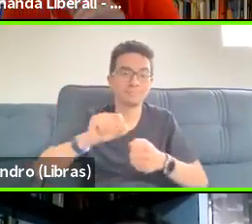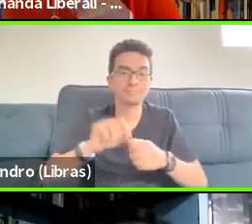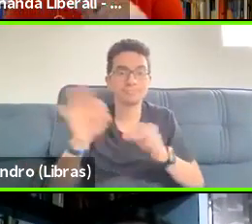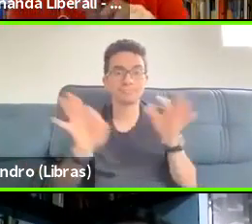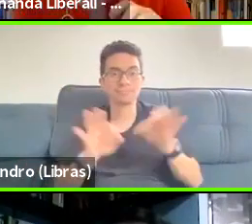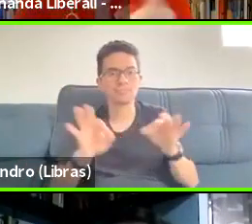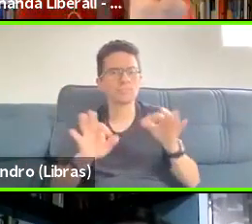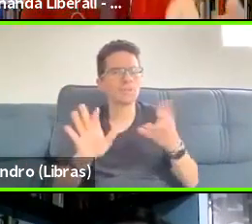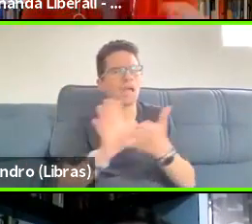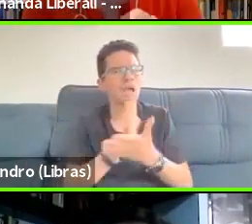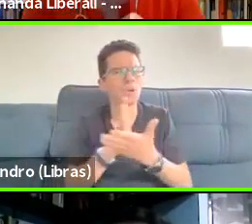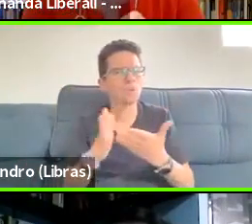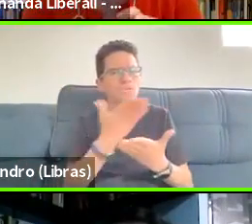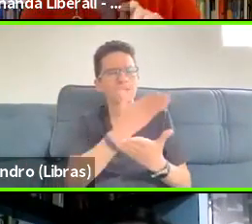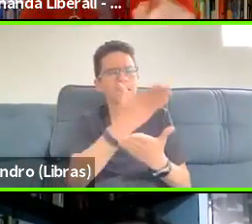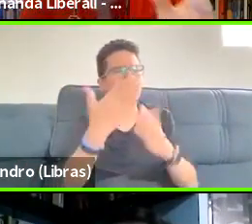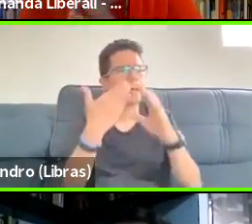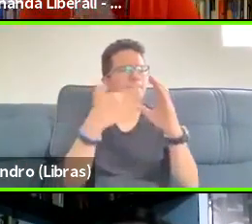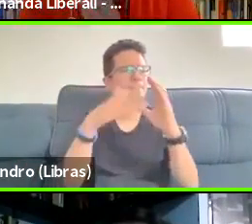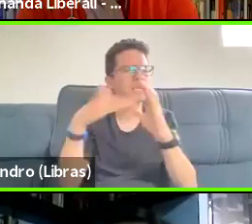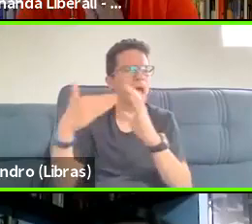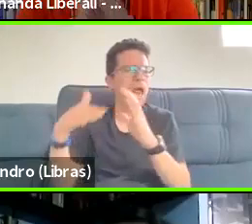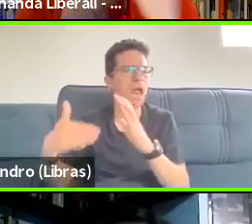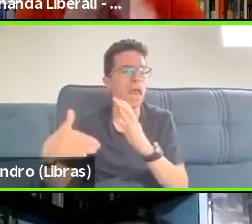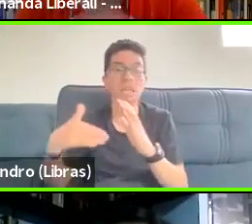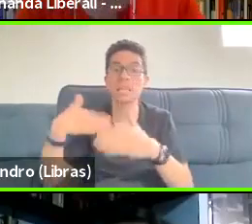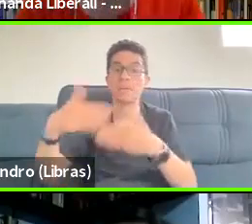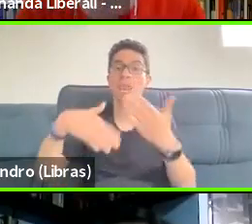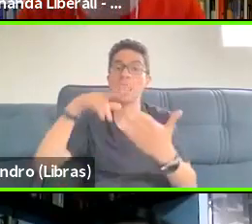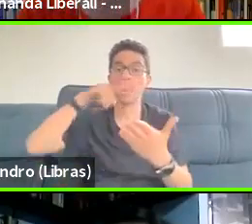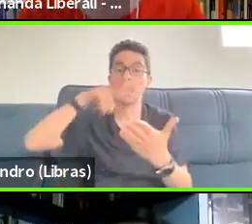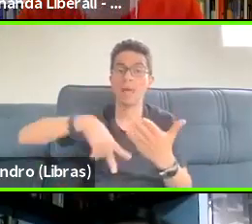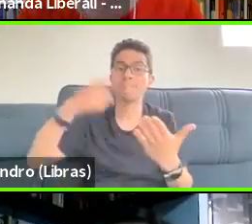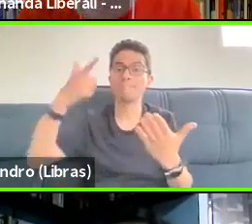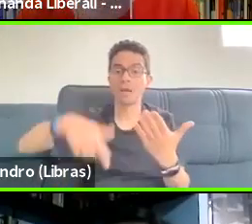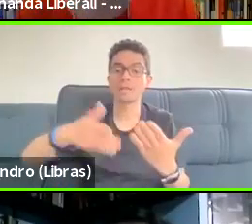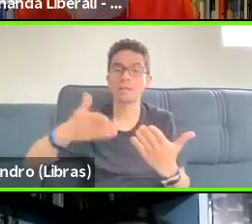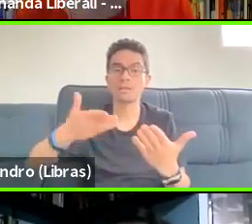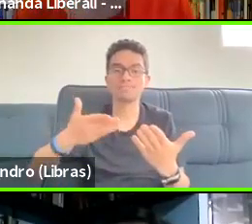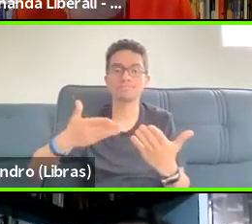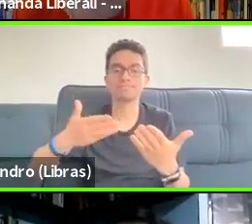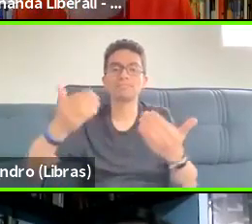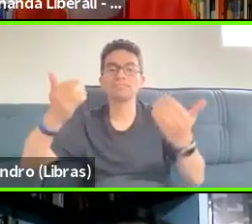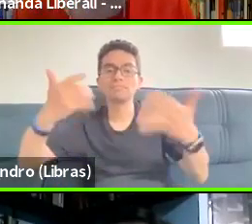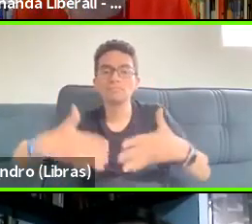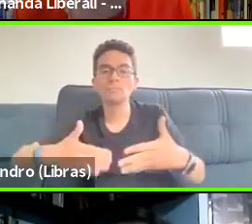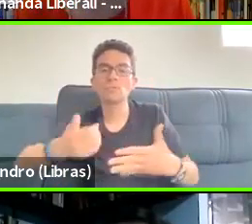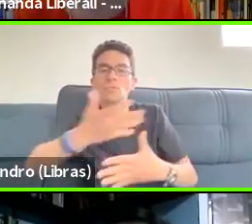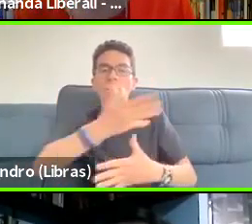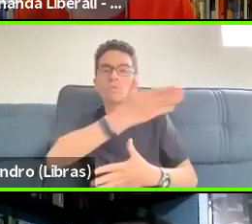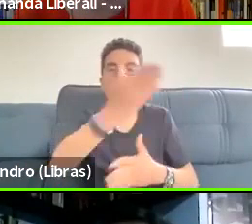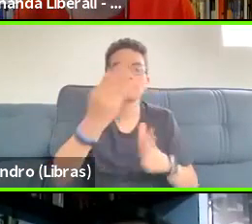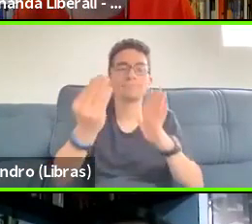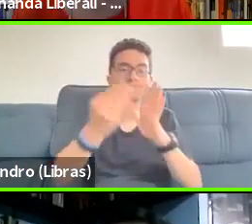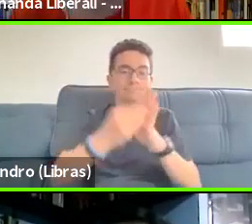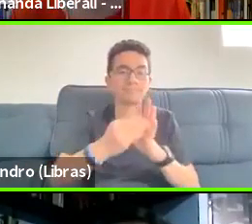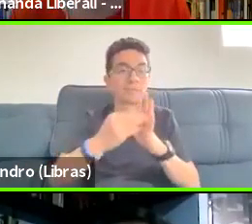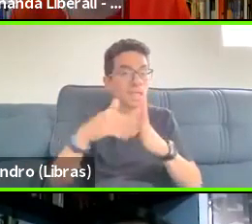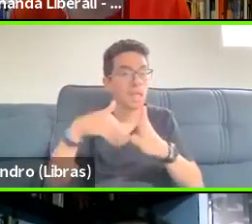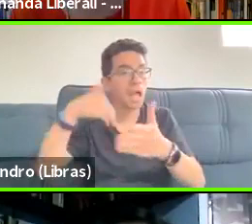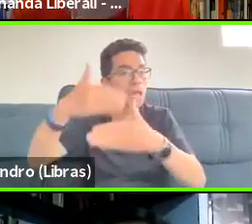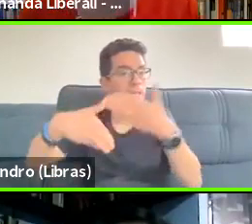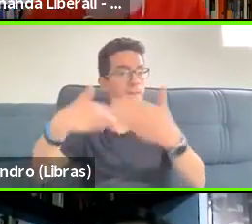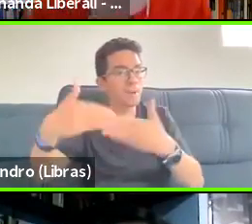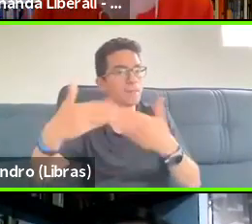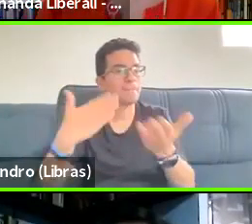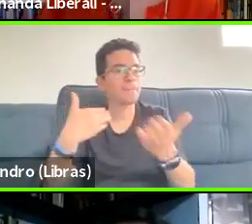more on the recent ones as you presented so that we can have our conversation. And I think that we are going to do great